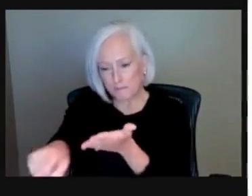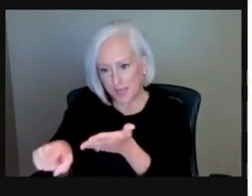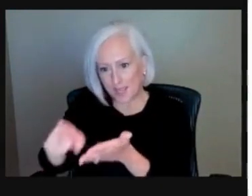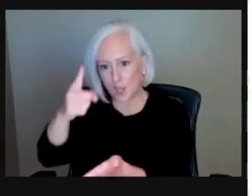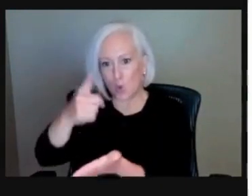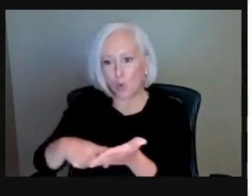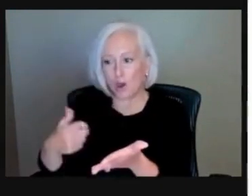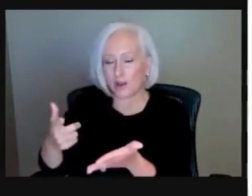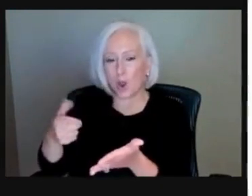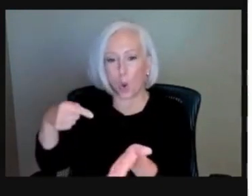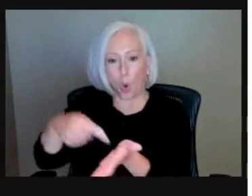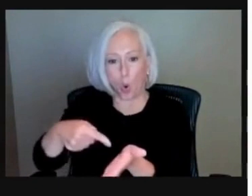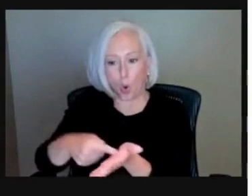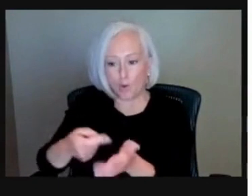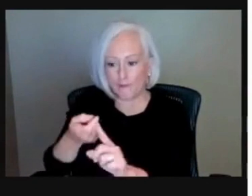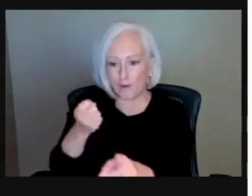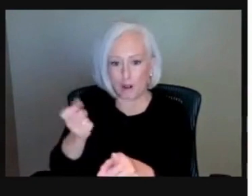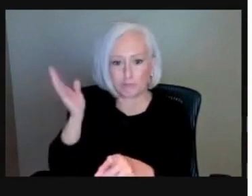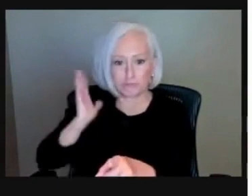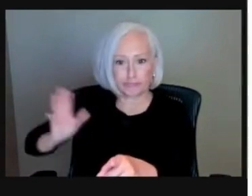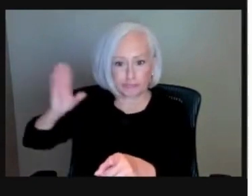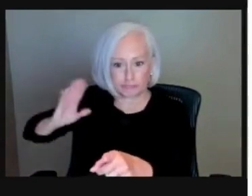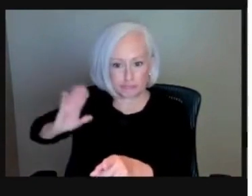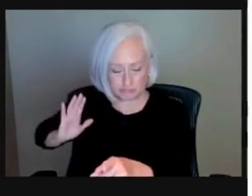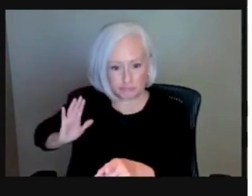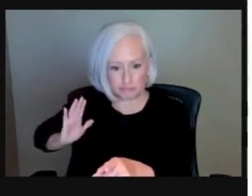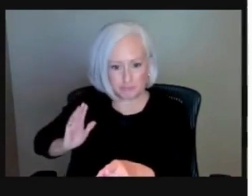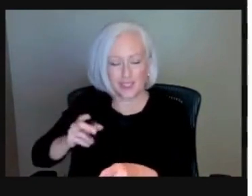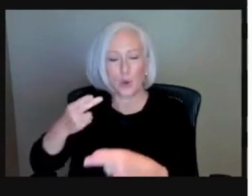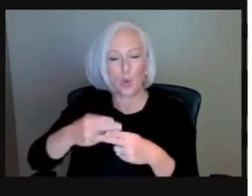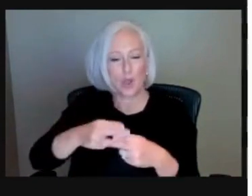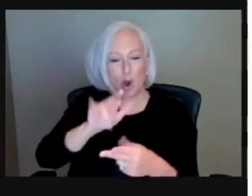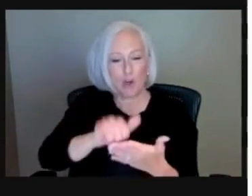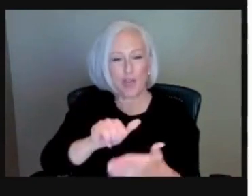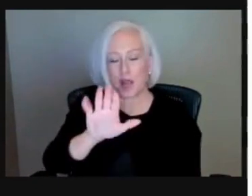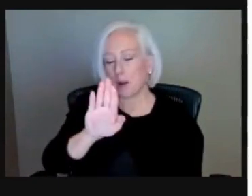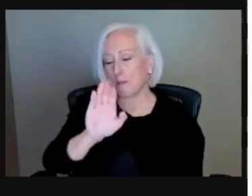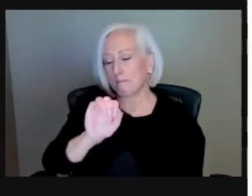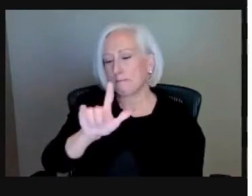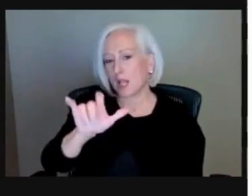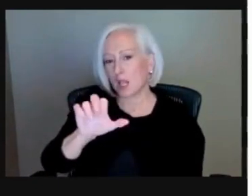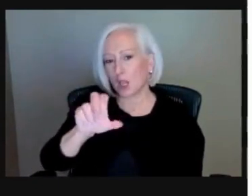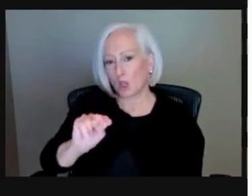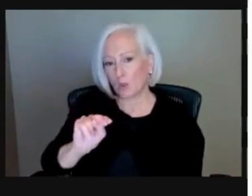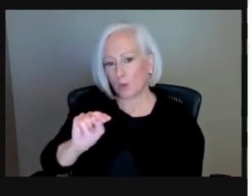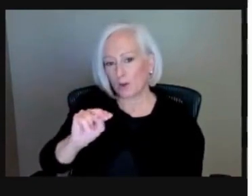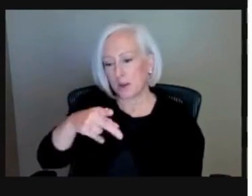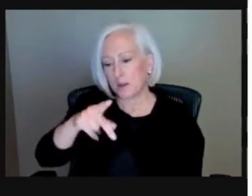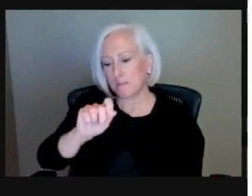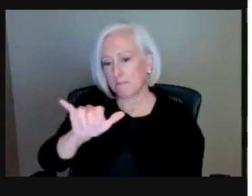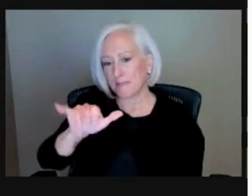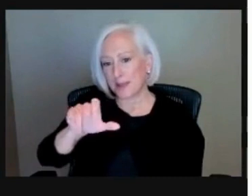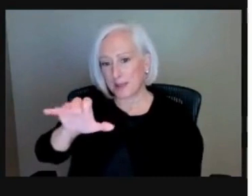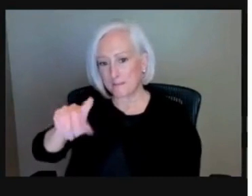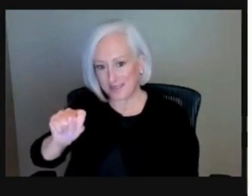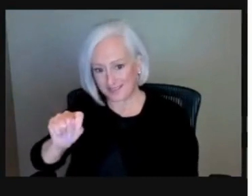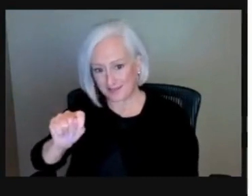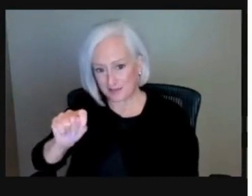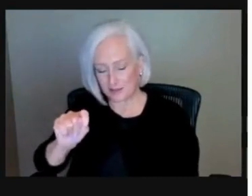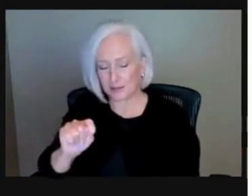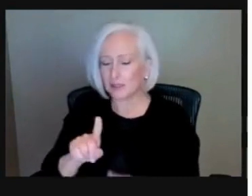So it definitely does depend on your investor if this is an option. There are some major banks that